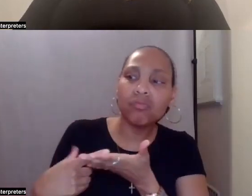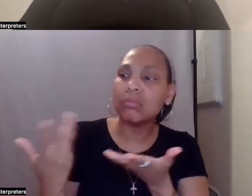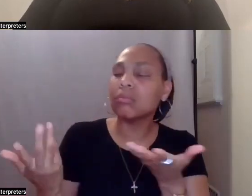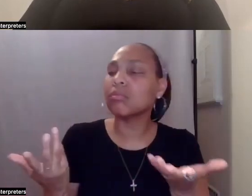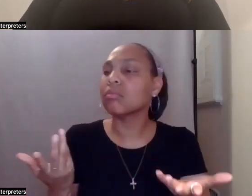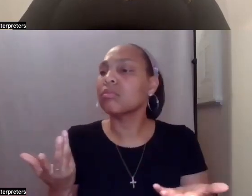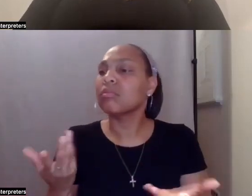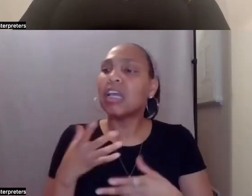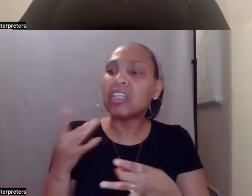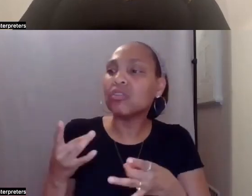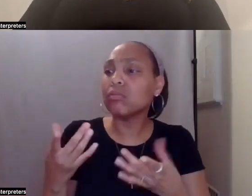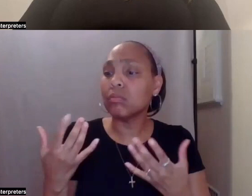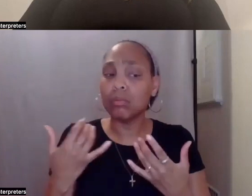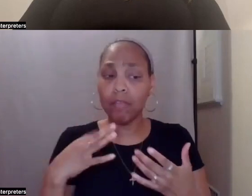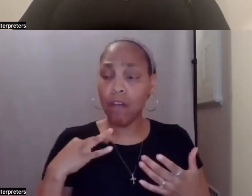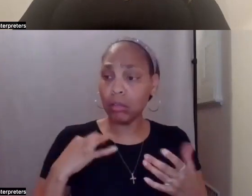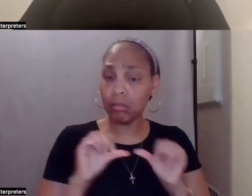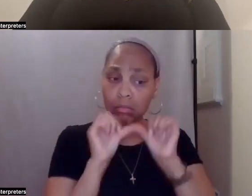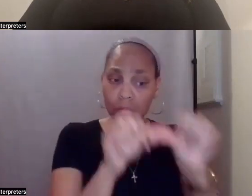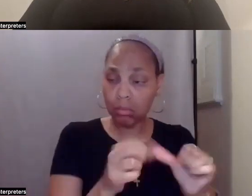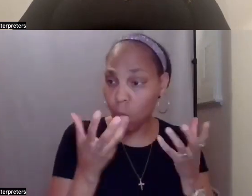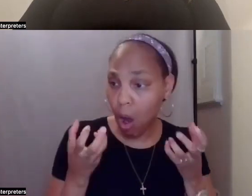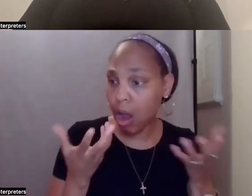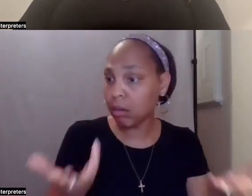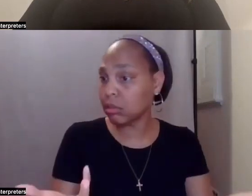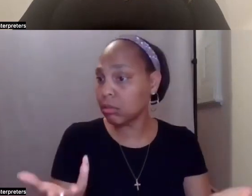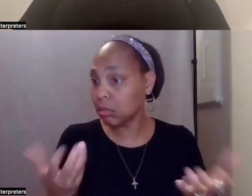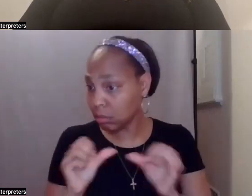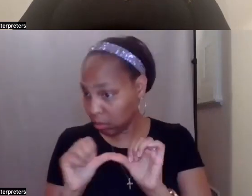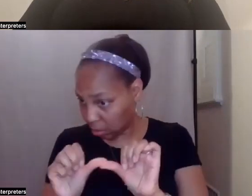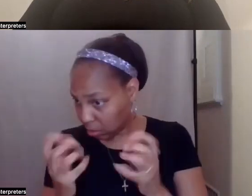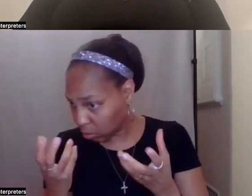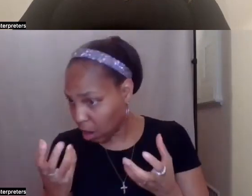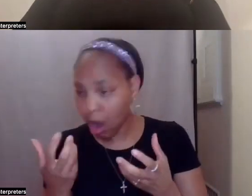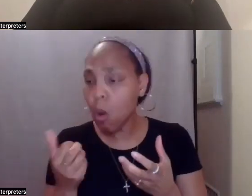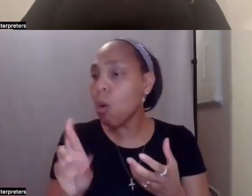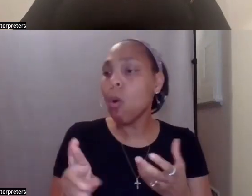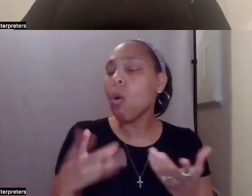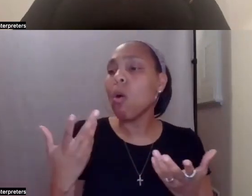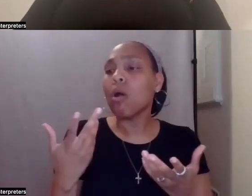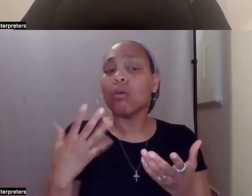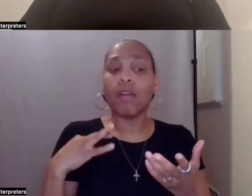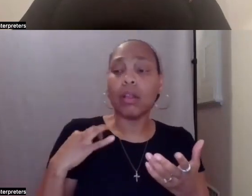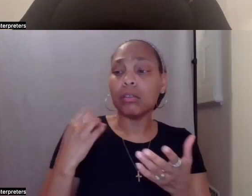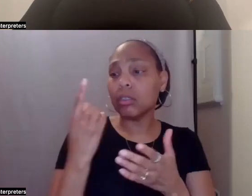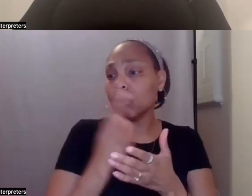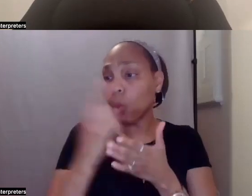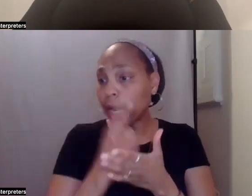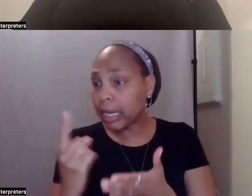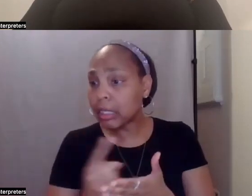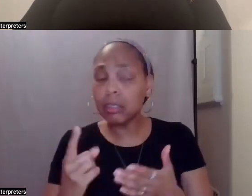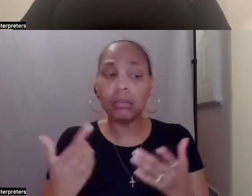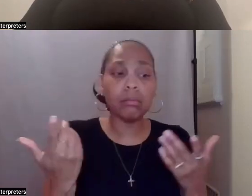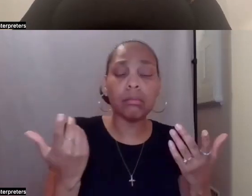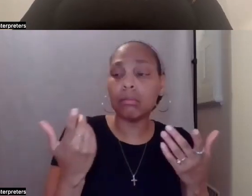volunteer at the Habitat for Humanity Restore on Fridays? Does he still want to do it weekly or does he maybe want to do it twice a month?